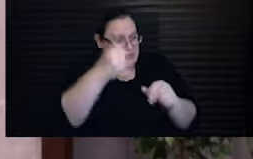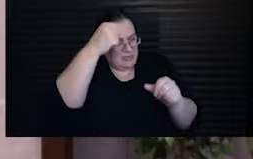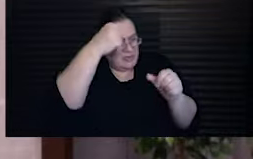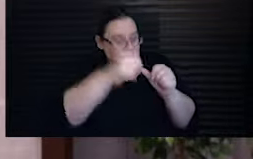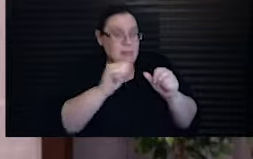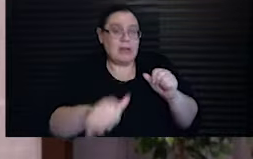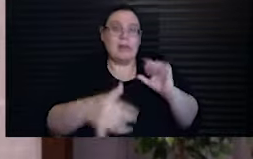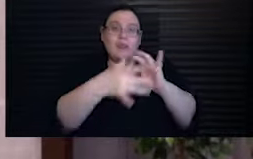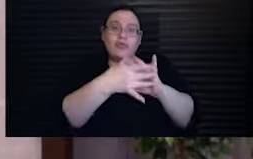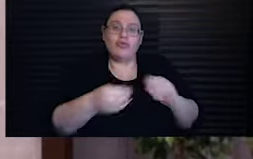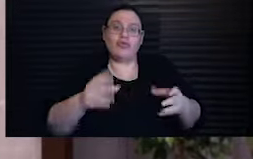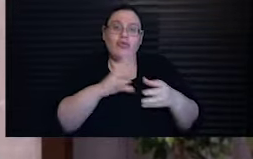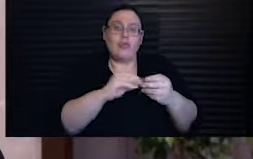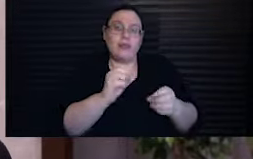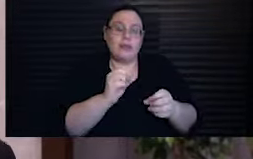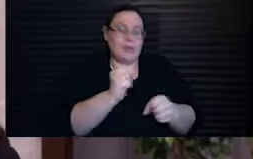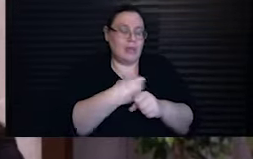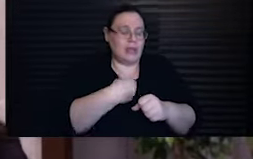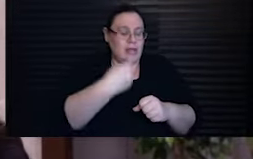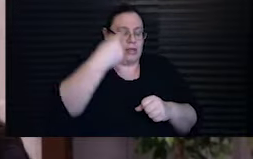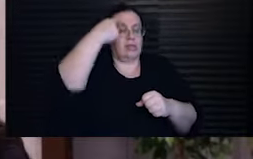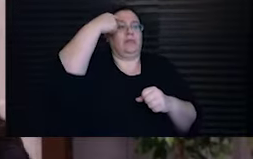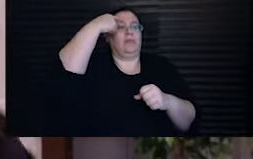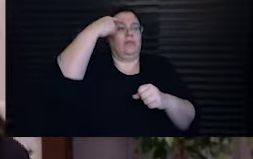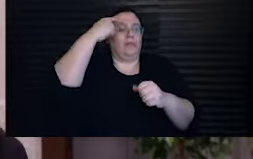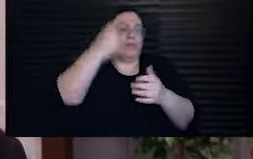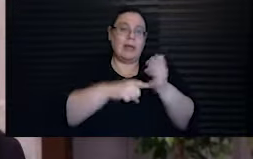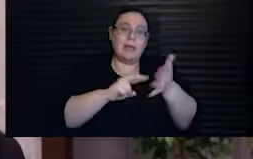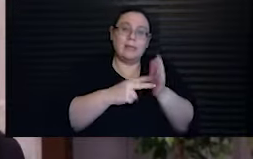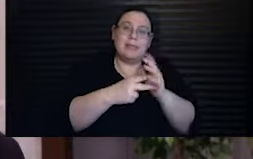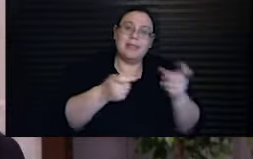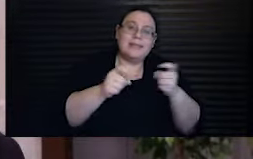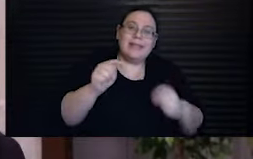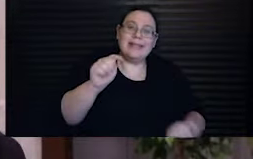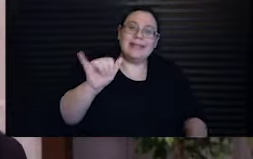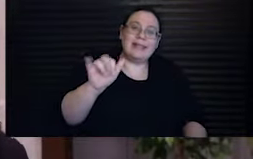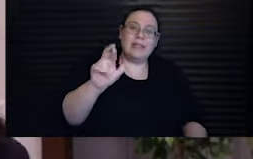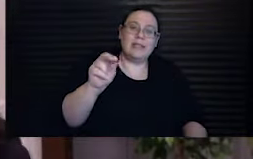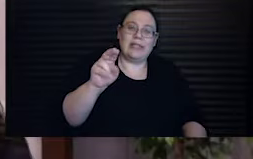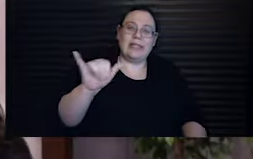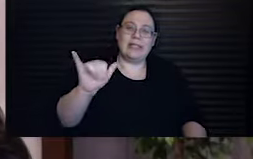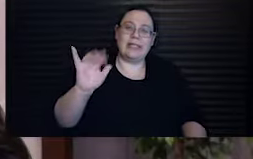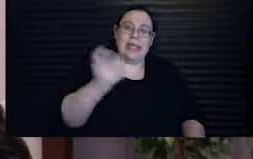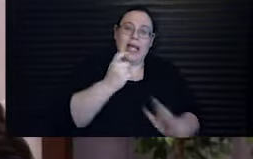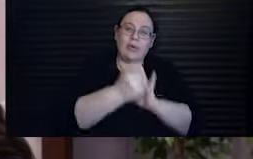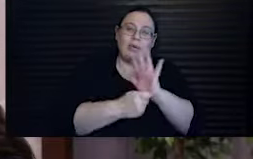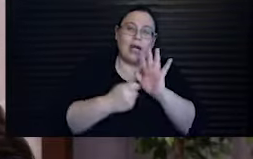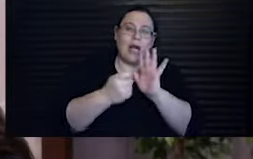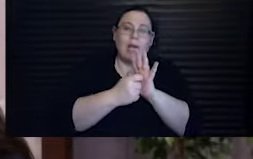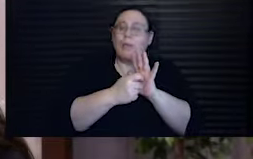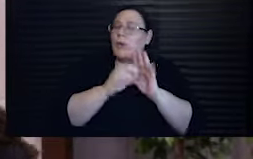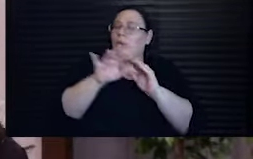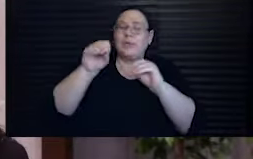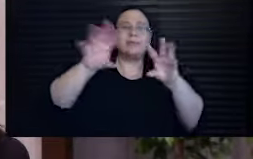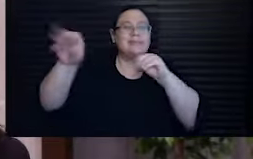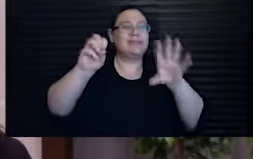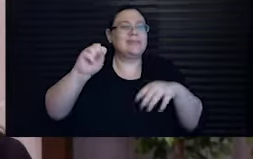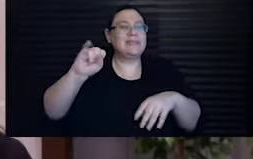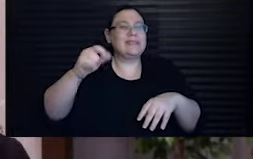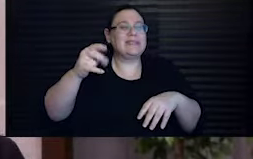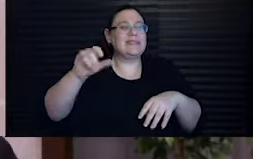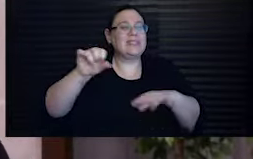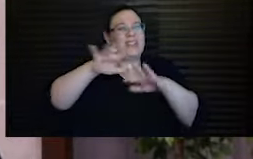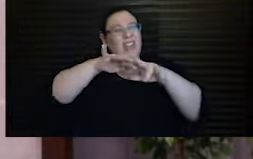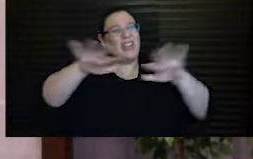awaken us to the intimations of tyranny in our own time. To the signals all around us portending